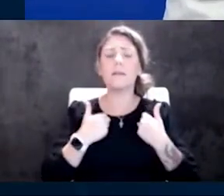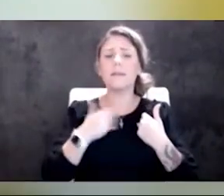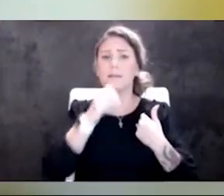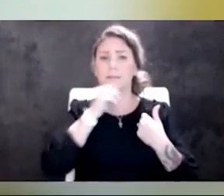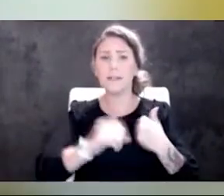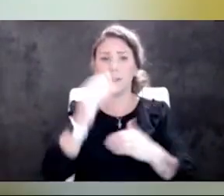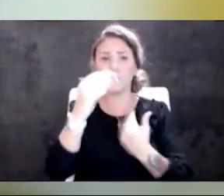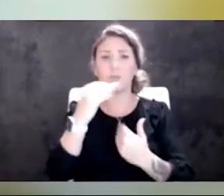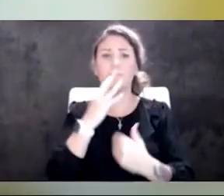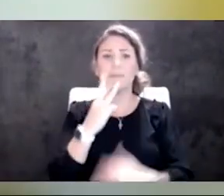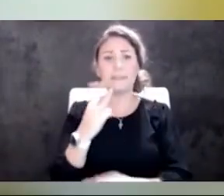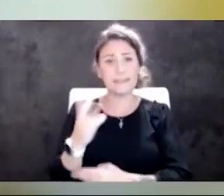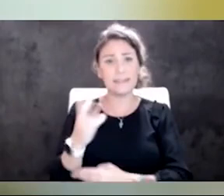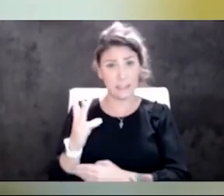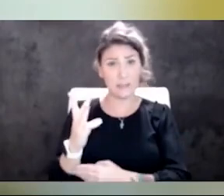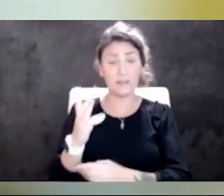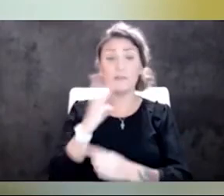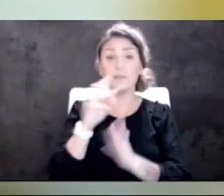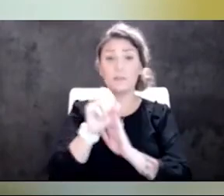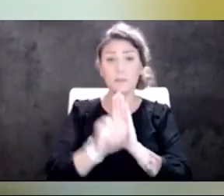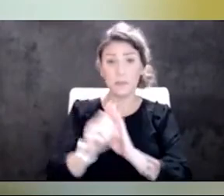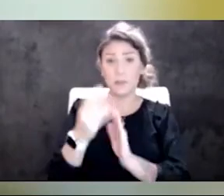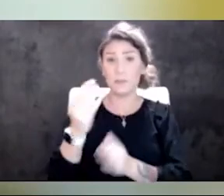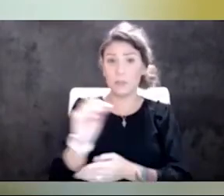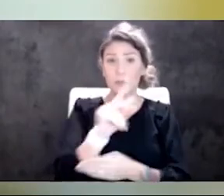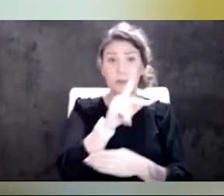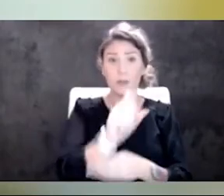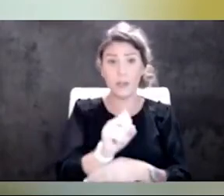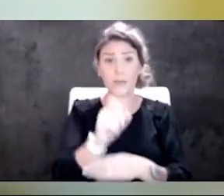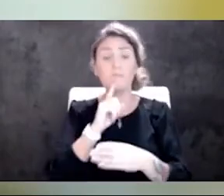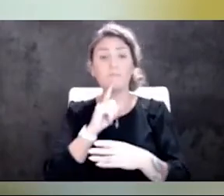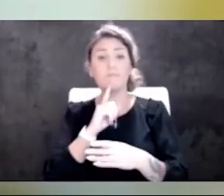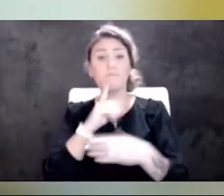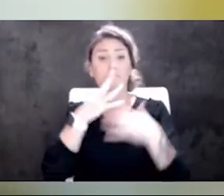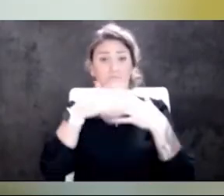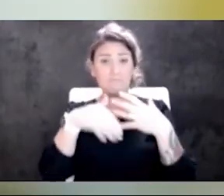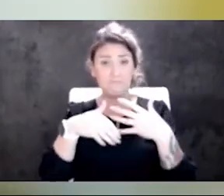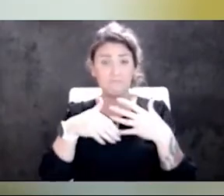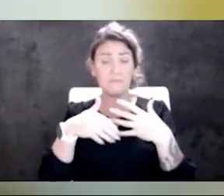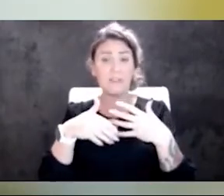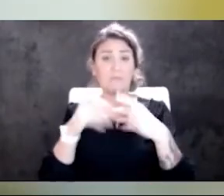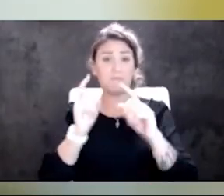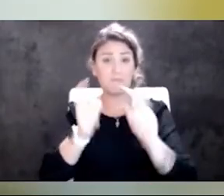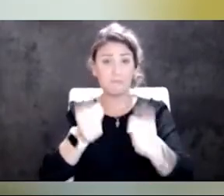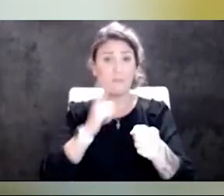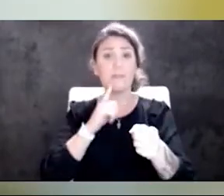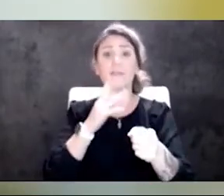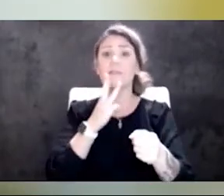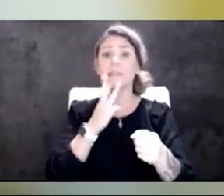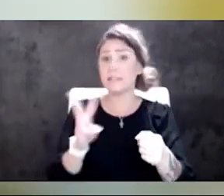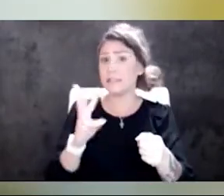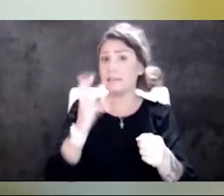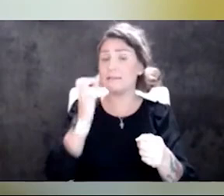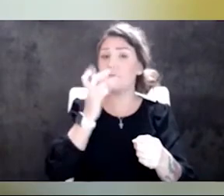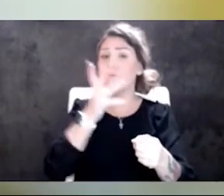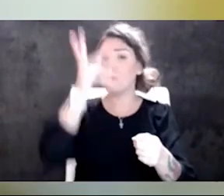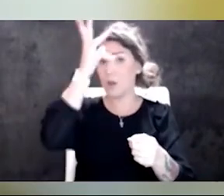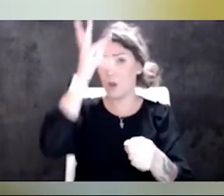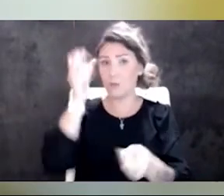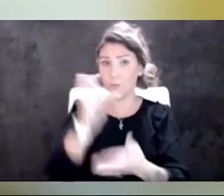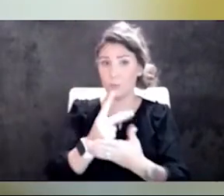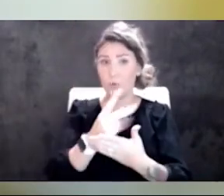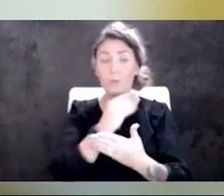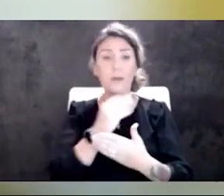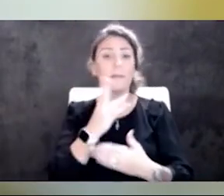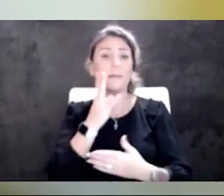16. So in the States of Missouri and Kansas, you can, but if you're 16, as long as you have parental permission and 17, um, and up